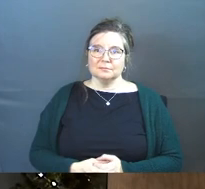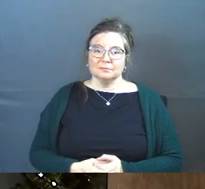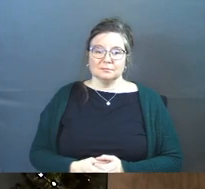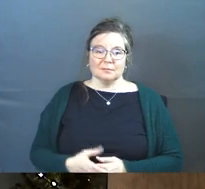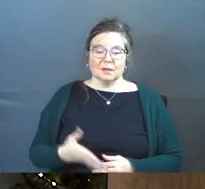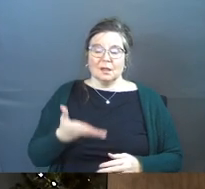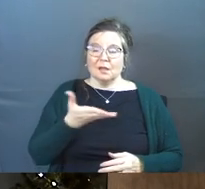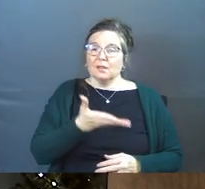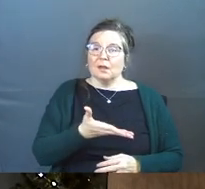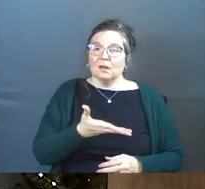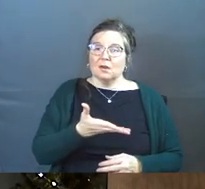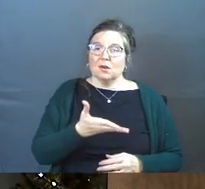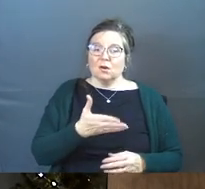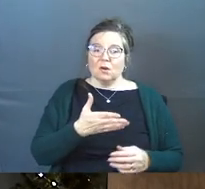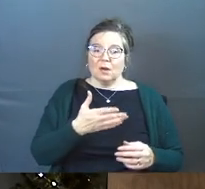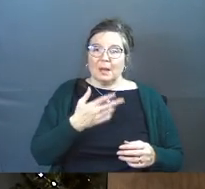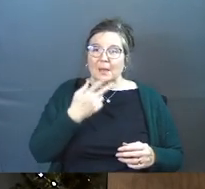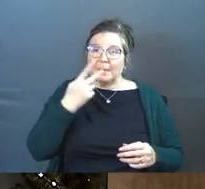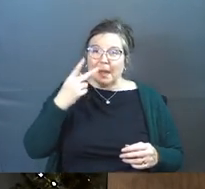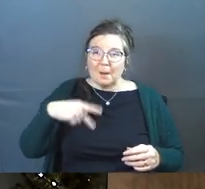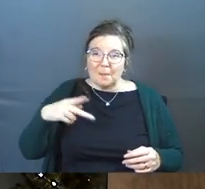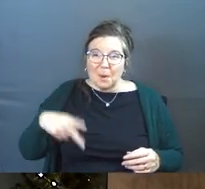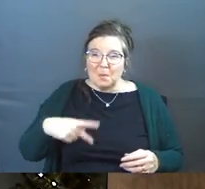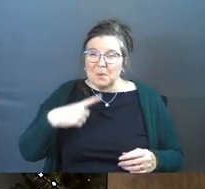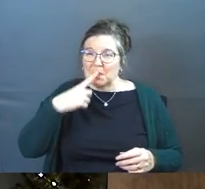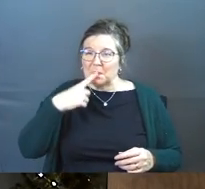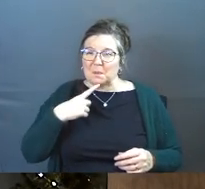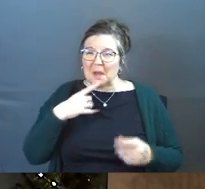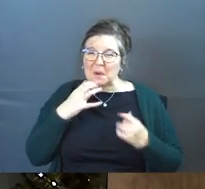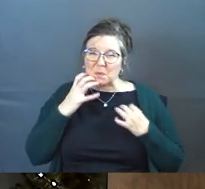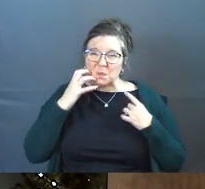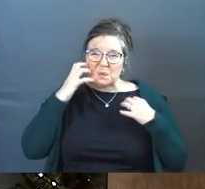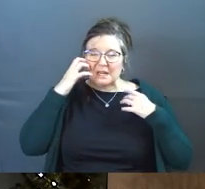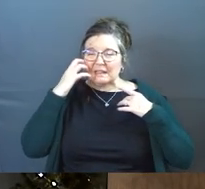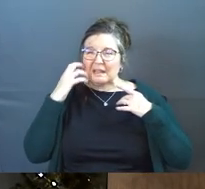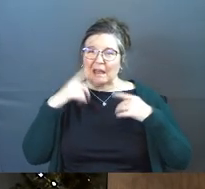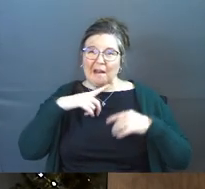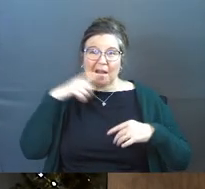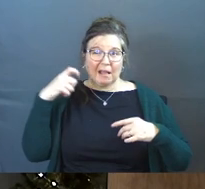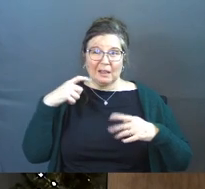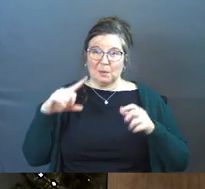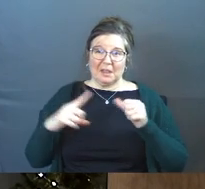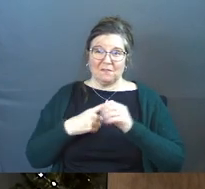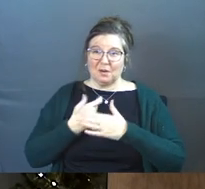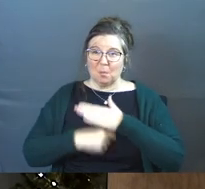They're purple and red, wrinkly and ugly.